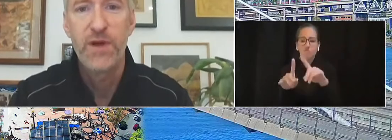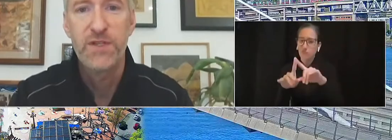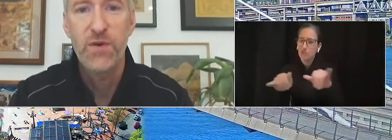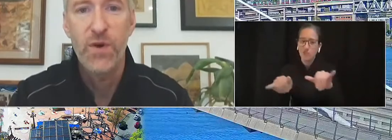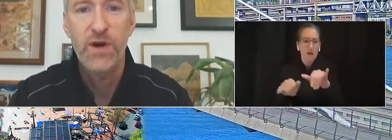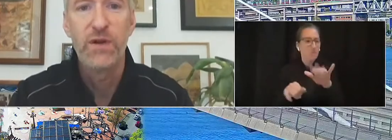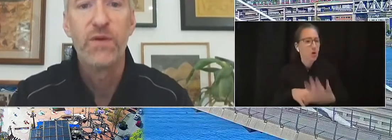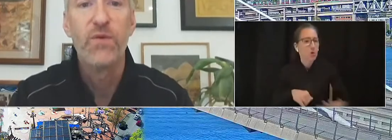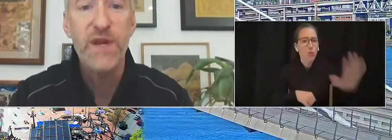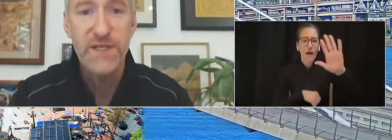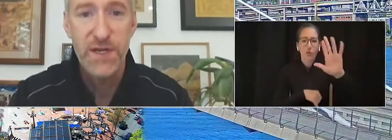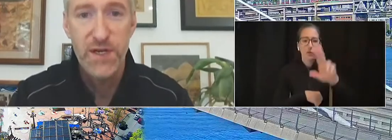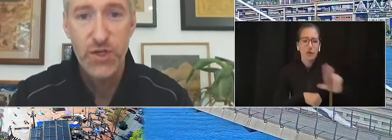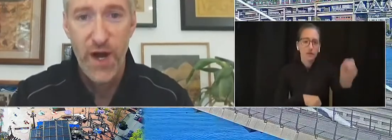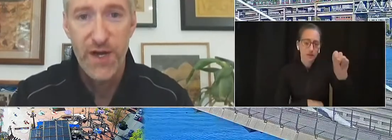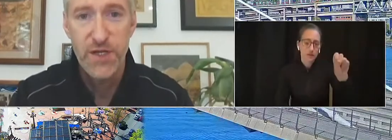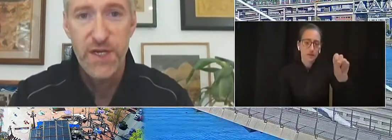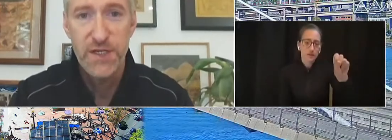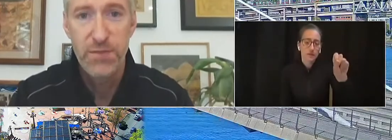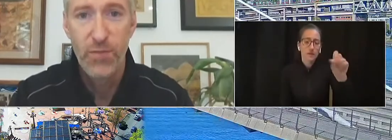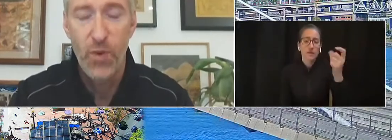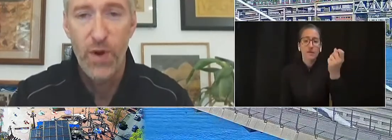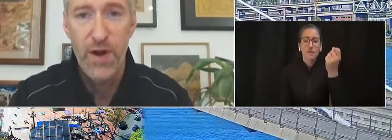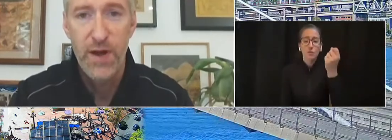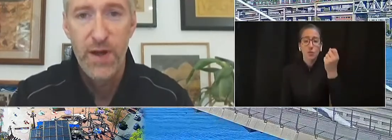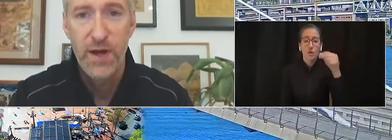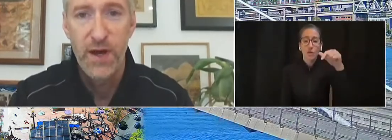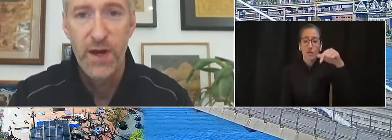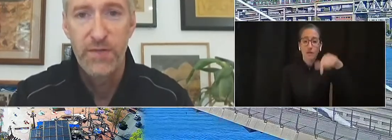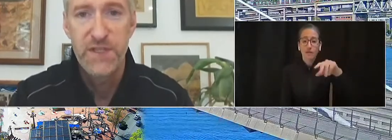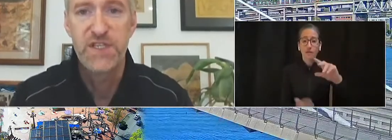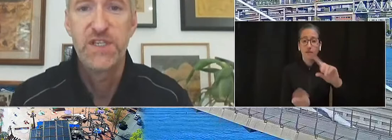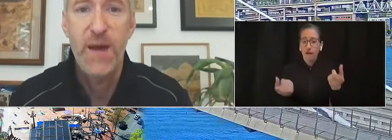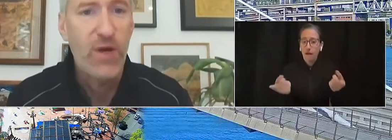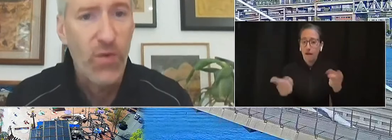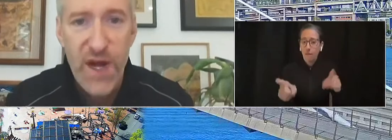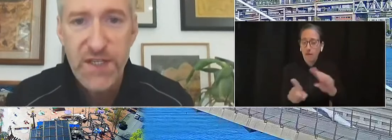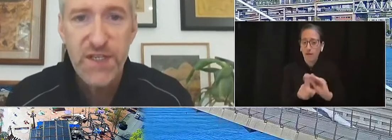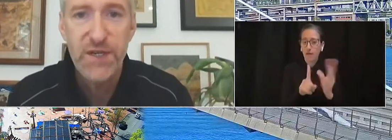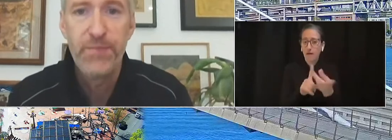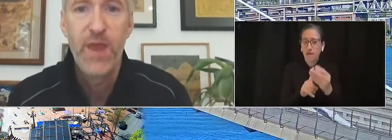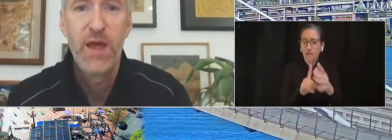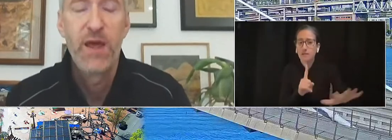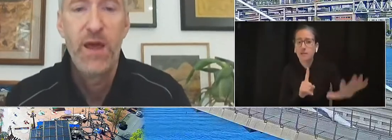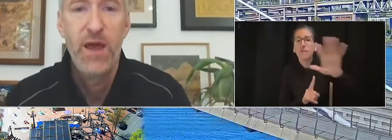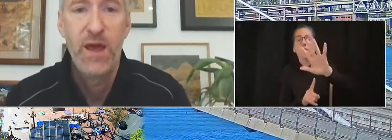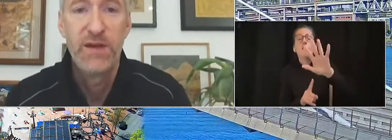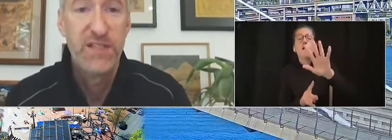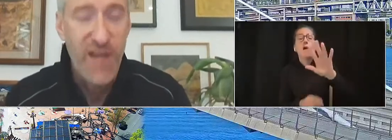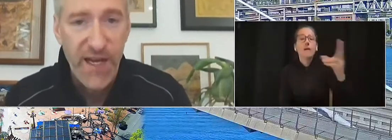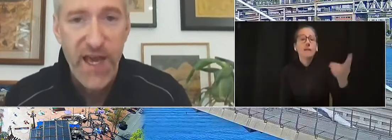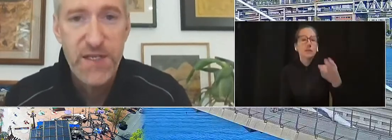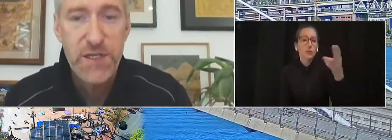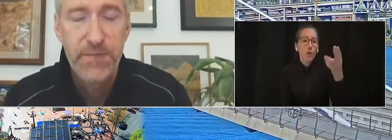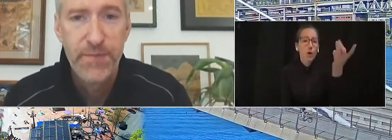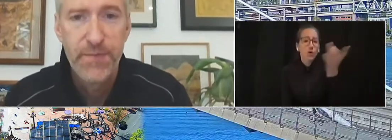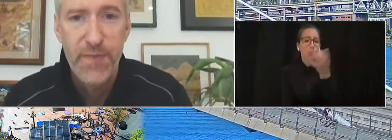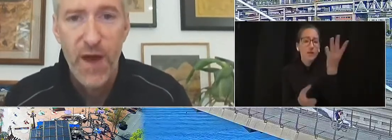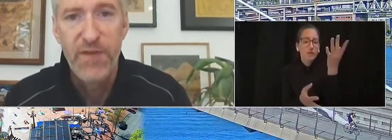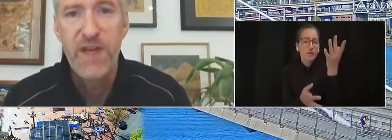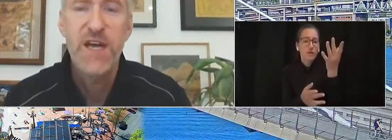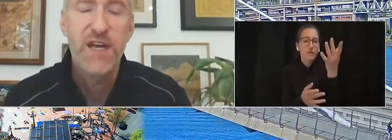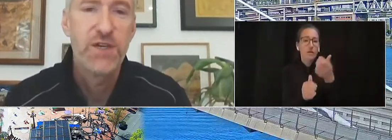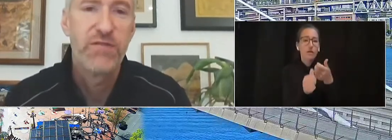of both historical and recent tragedies born of systemic racism and decades